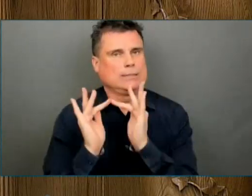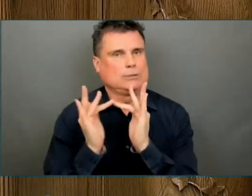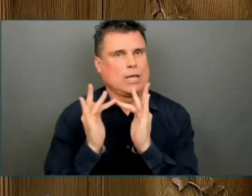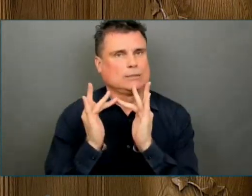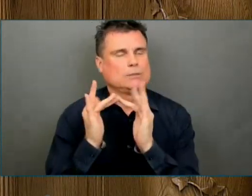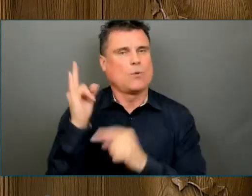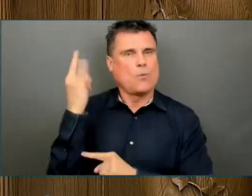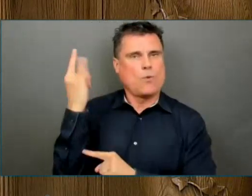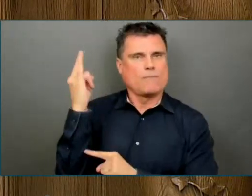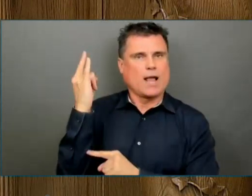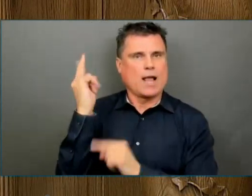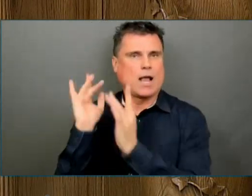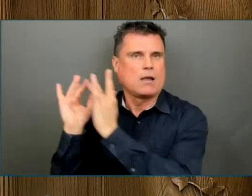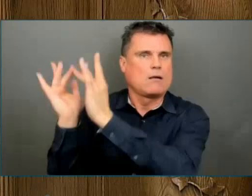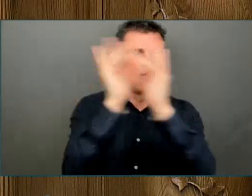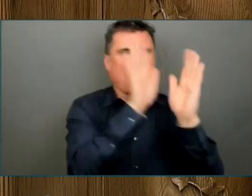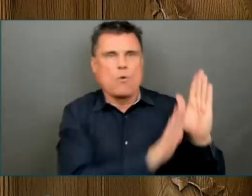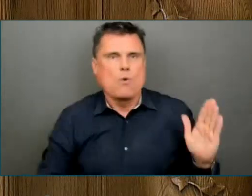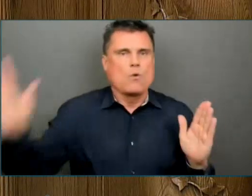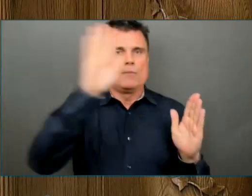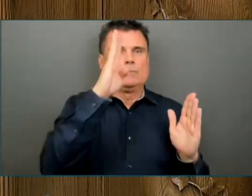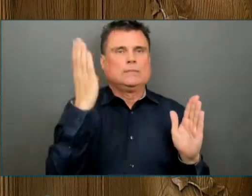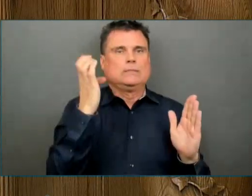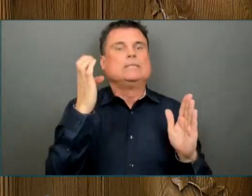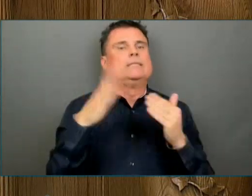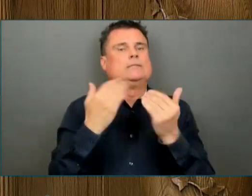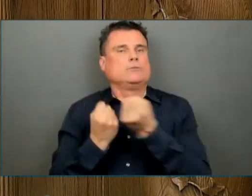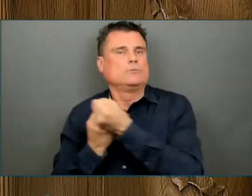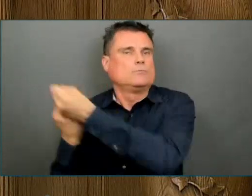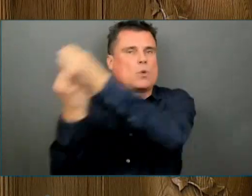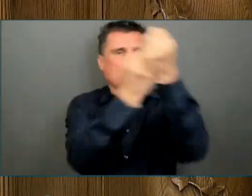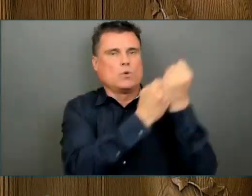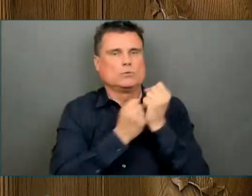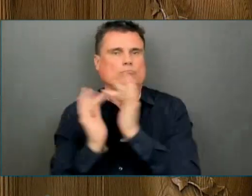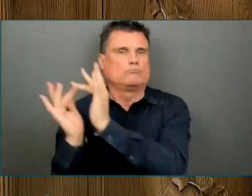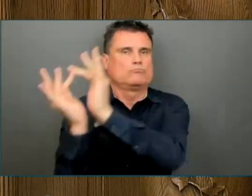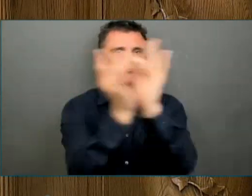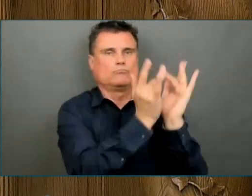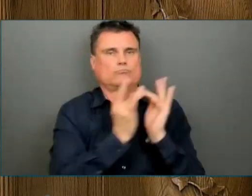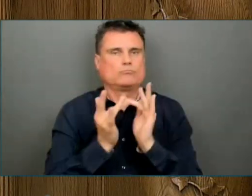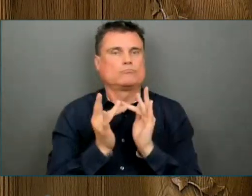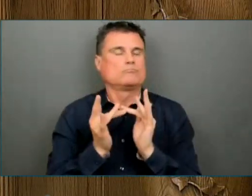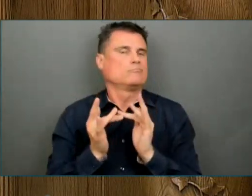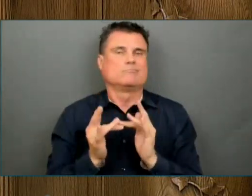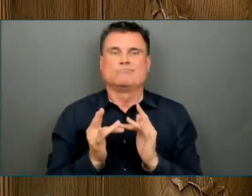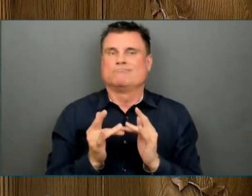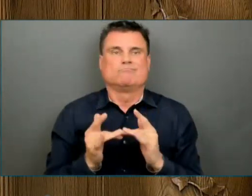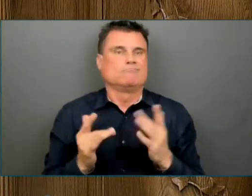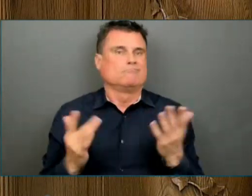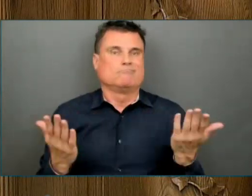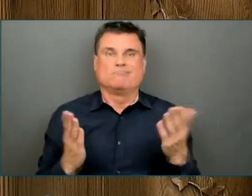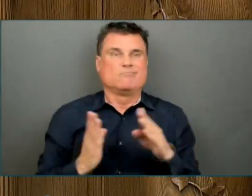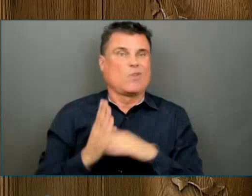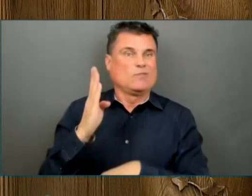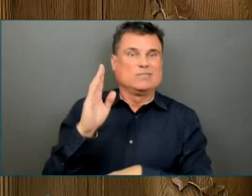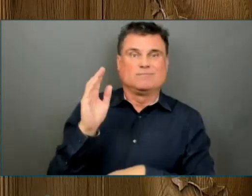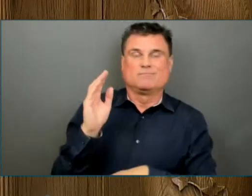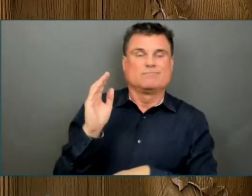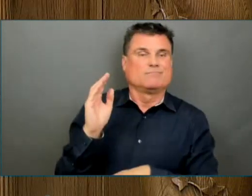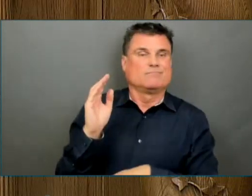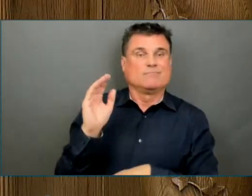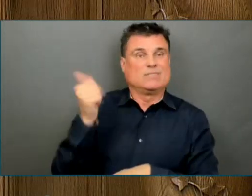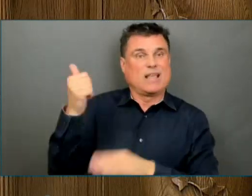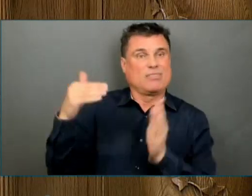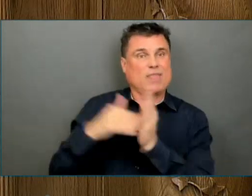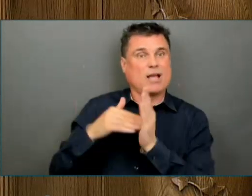will add hundreds of kilometres of cell coverage on BC highways, making life safer for people. Your government's